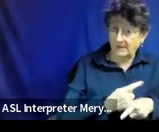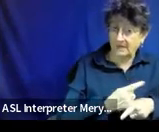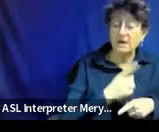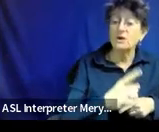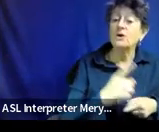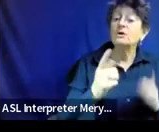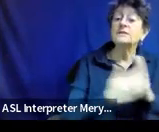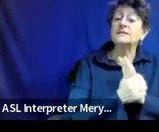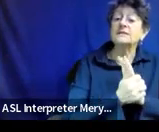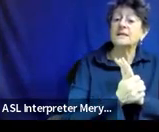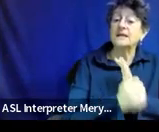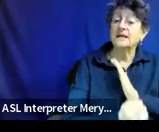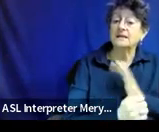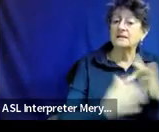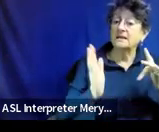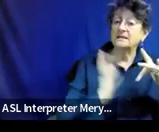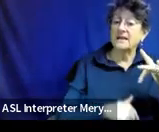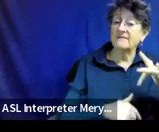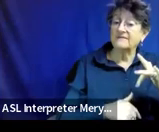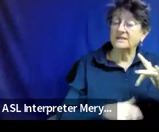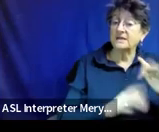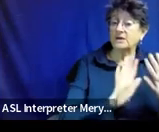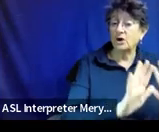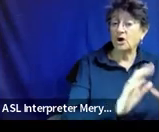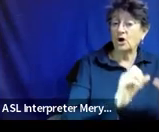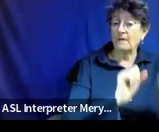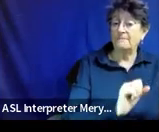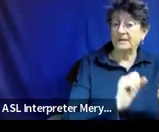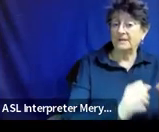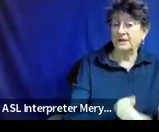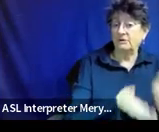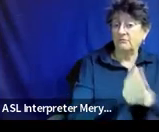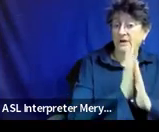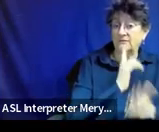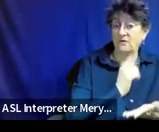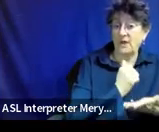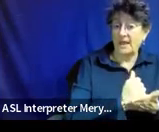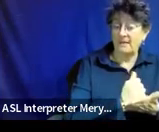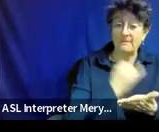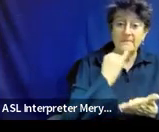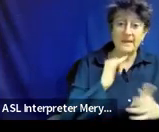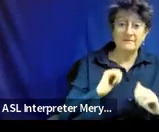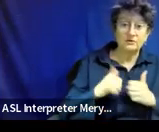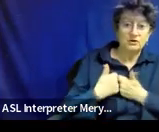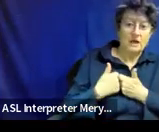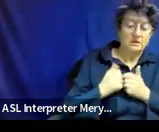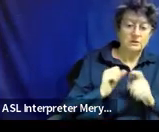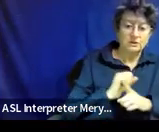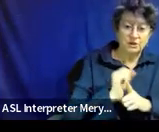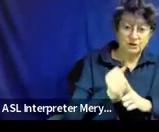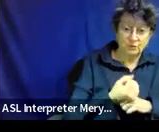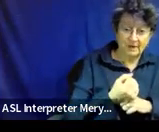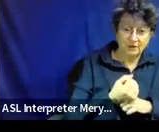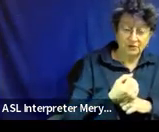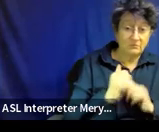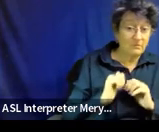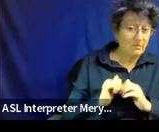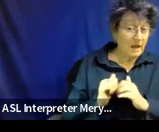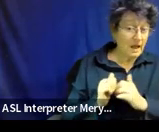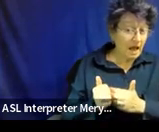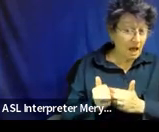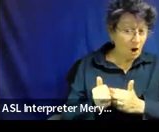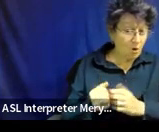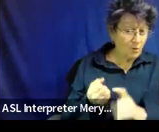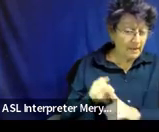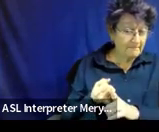her ability to request help in situations that are challenging for her. And then our how statement is, this